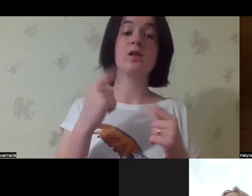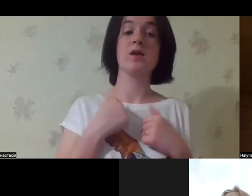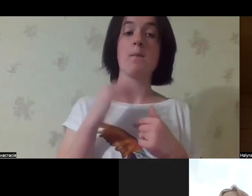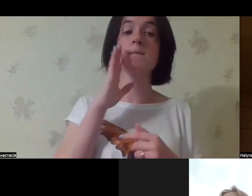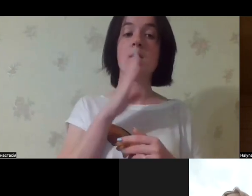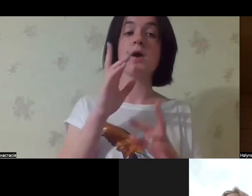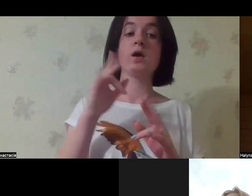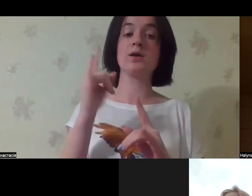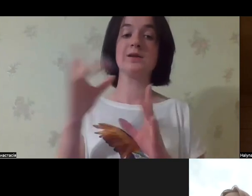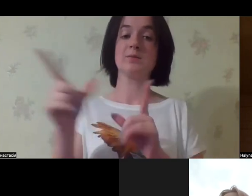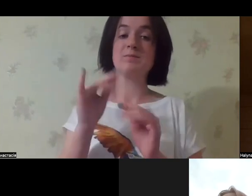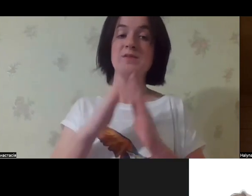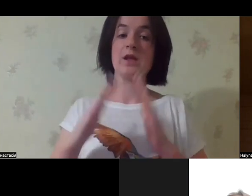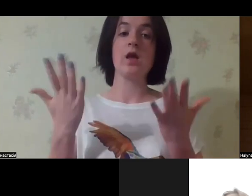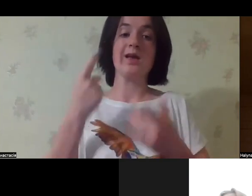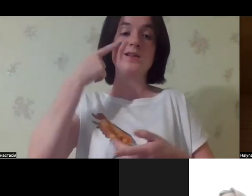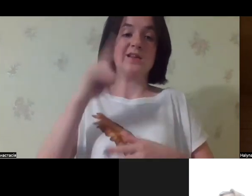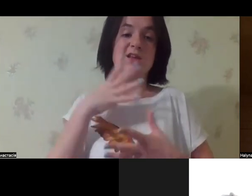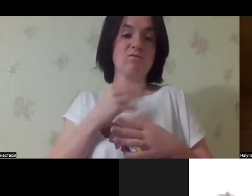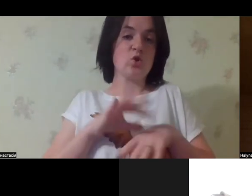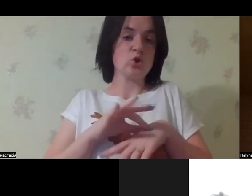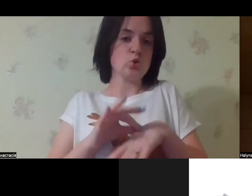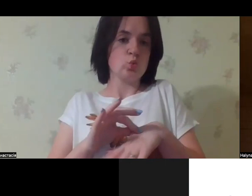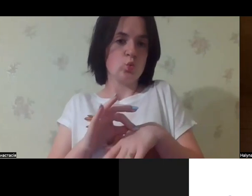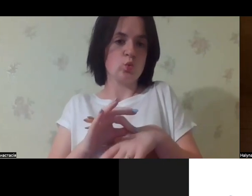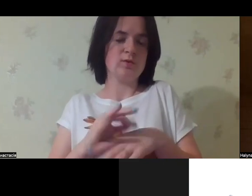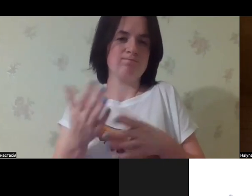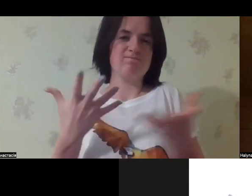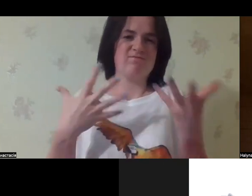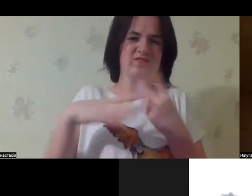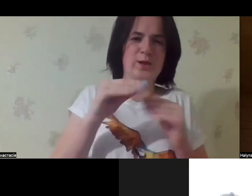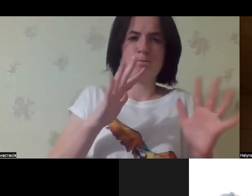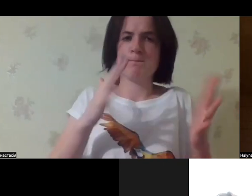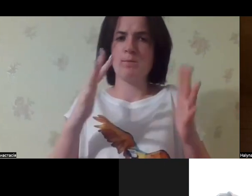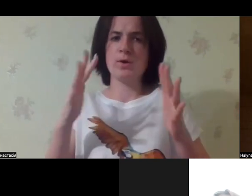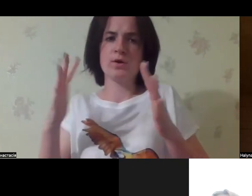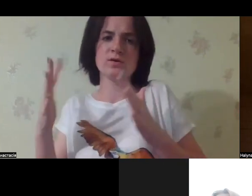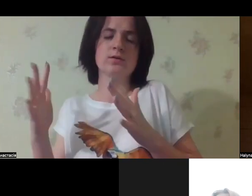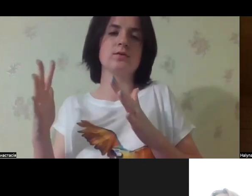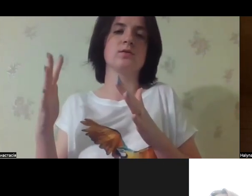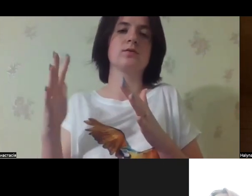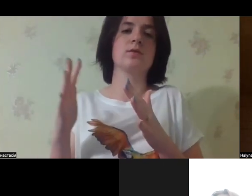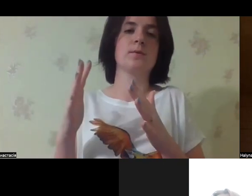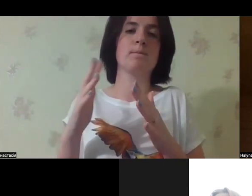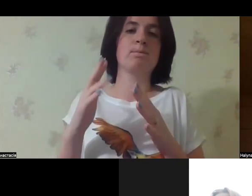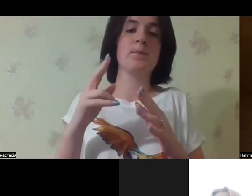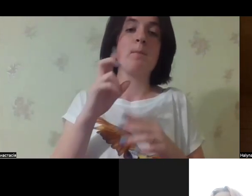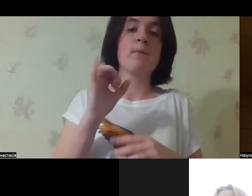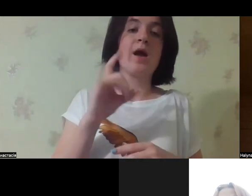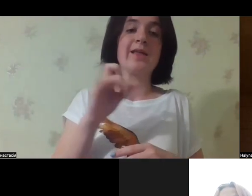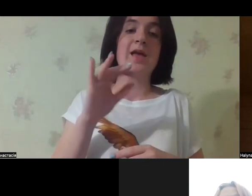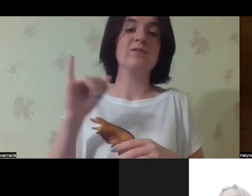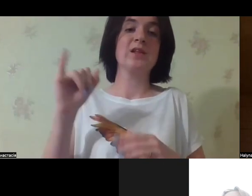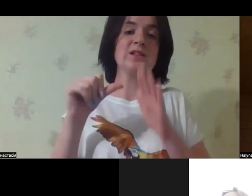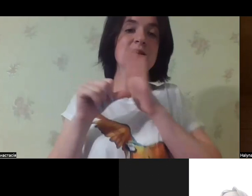They produced the great educational film, but me, as a mom of a child with disability, I